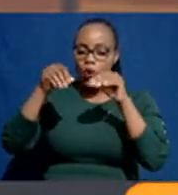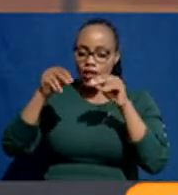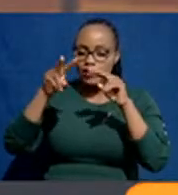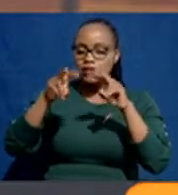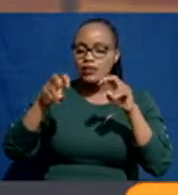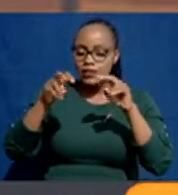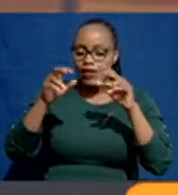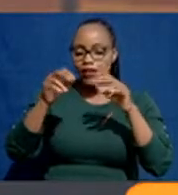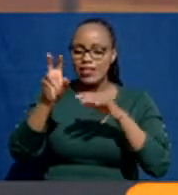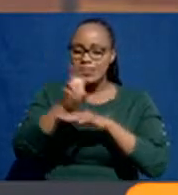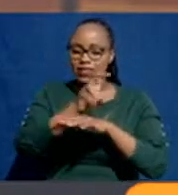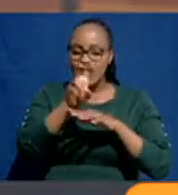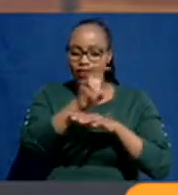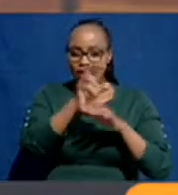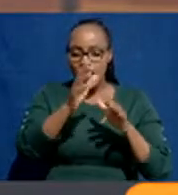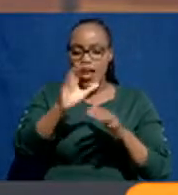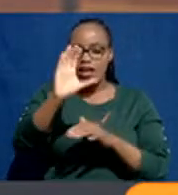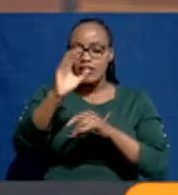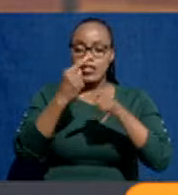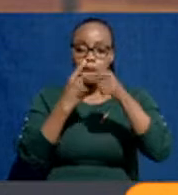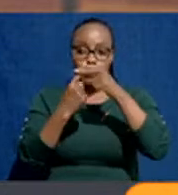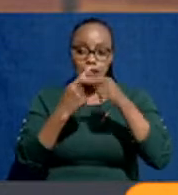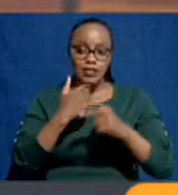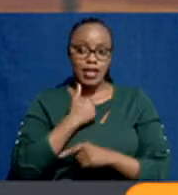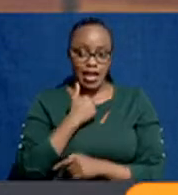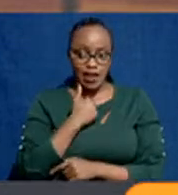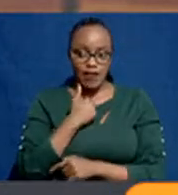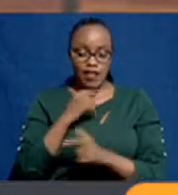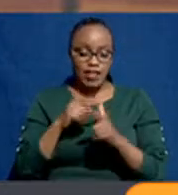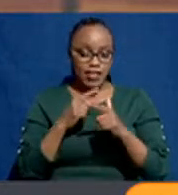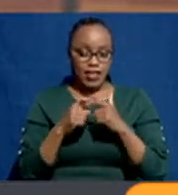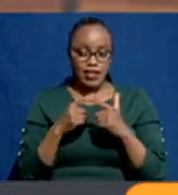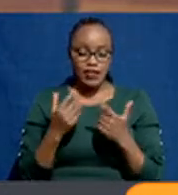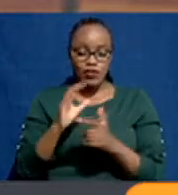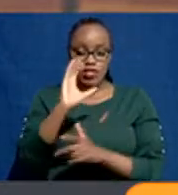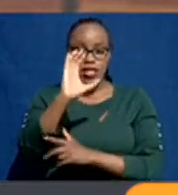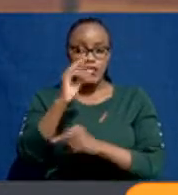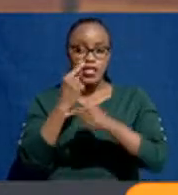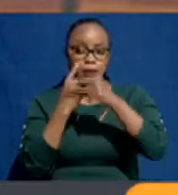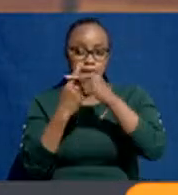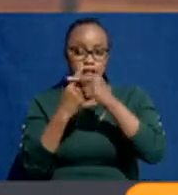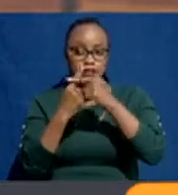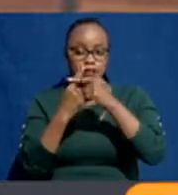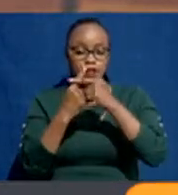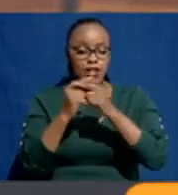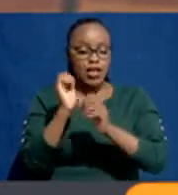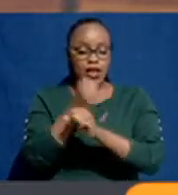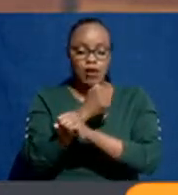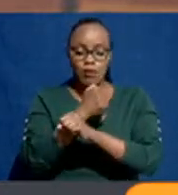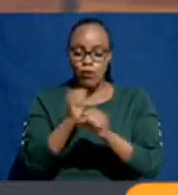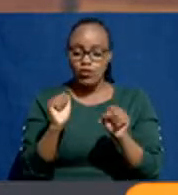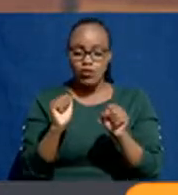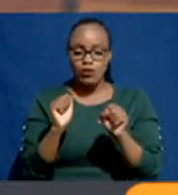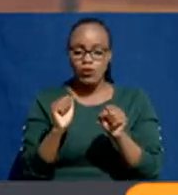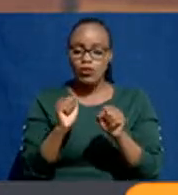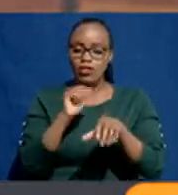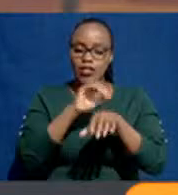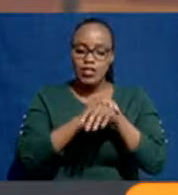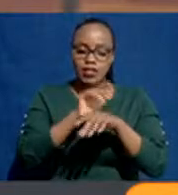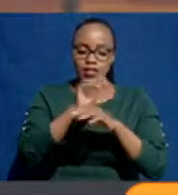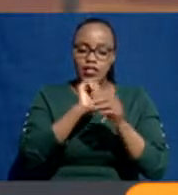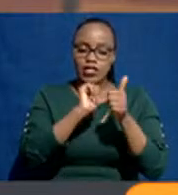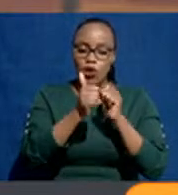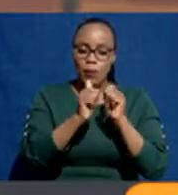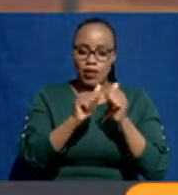and they have a C+. Definitely with a C+, they cannot get these competitive courses.